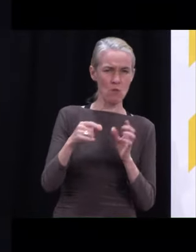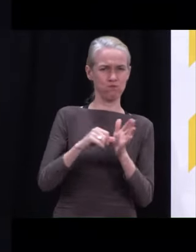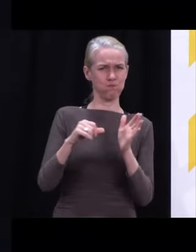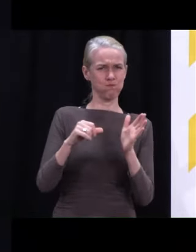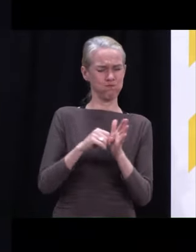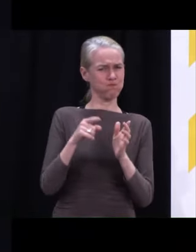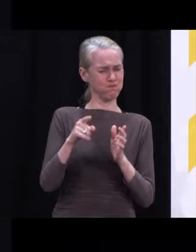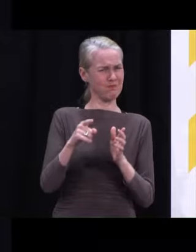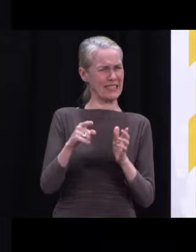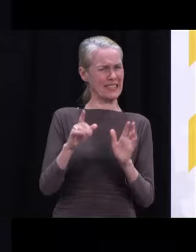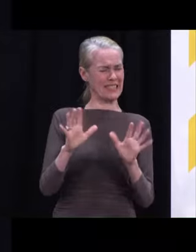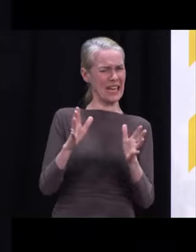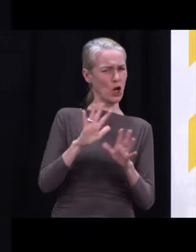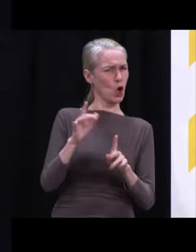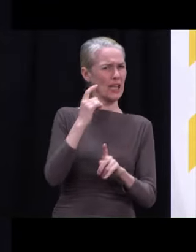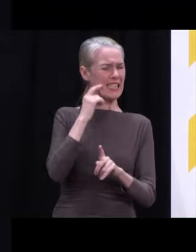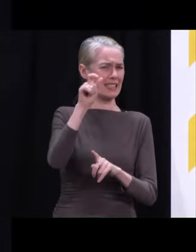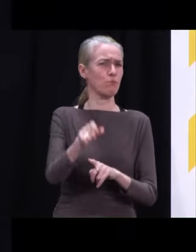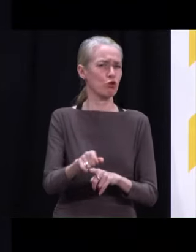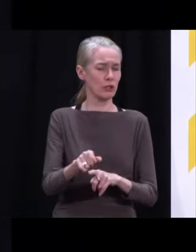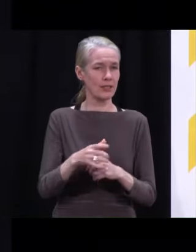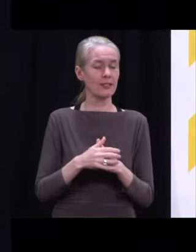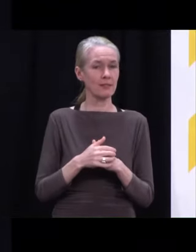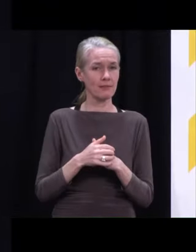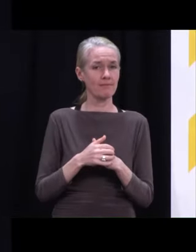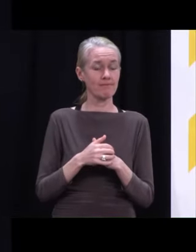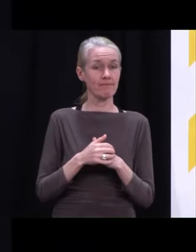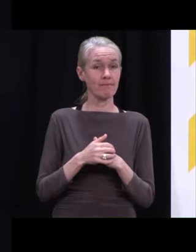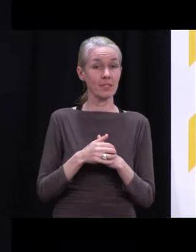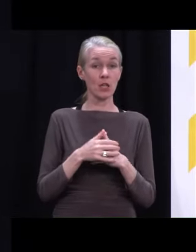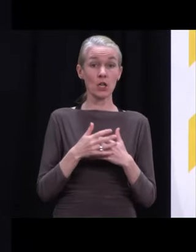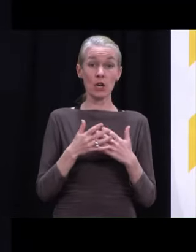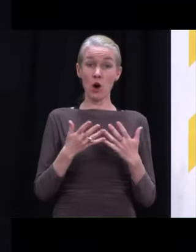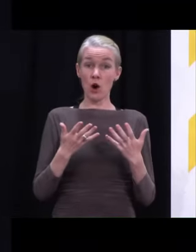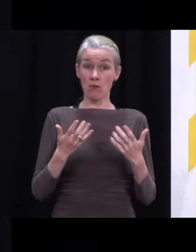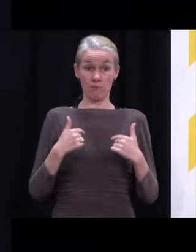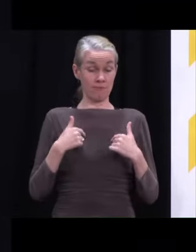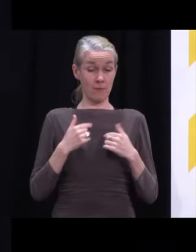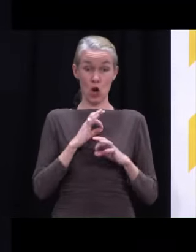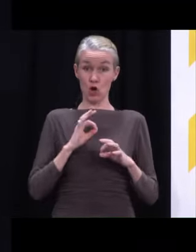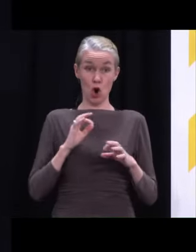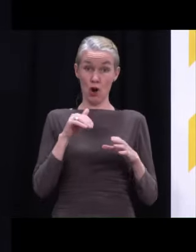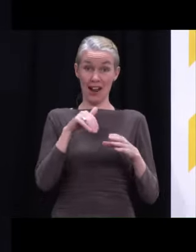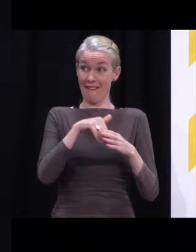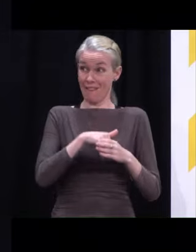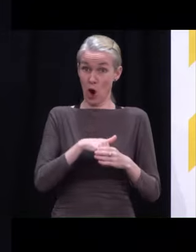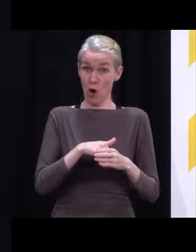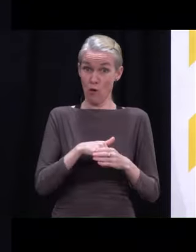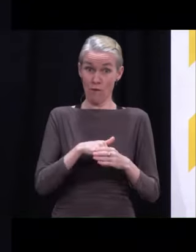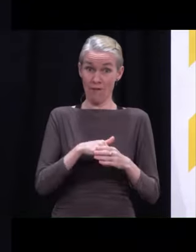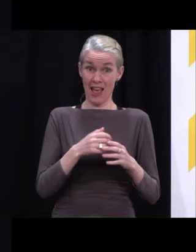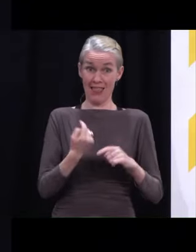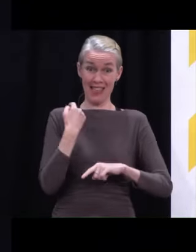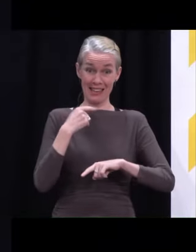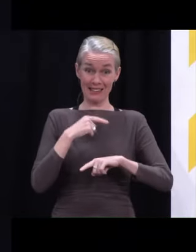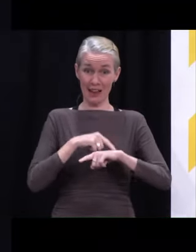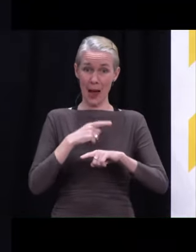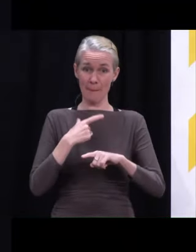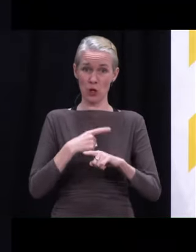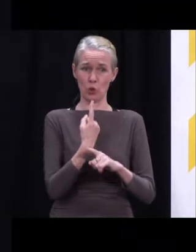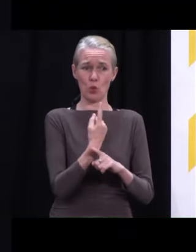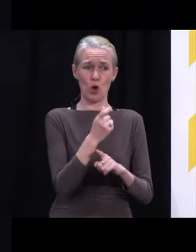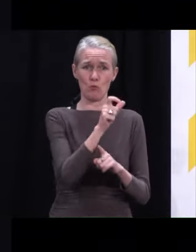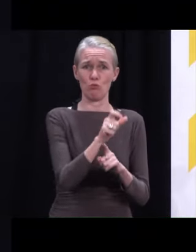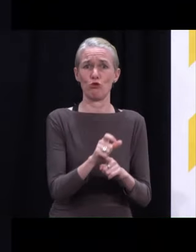cause for engagement. And so I can, I, of course, was not involved in assessing at that level. But what I do